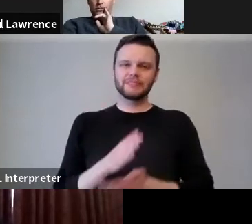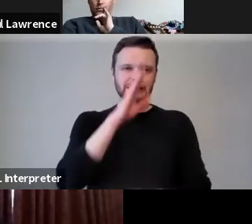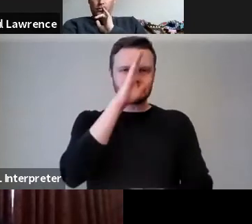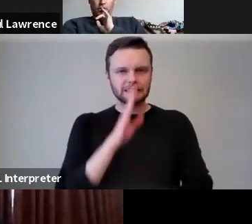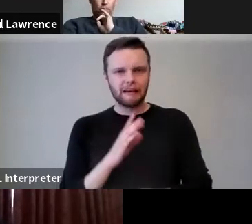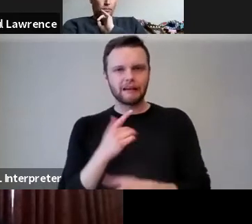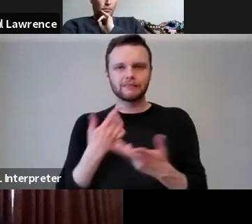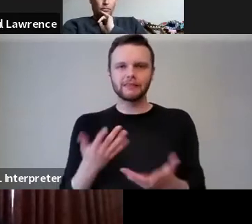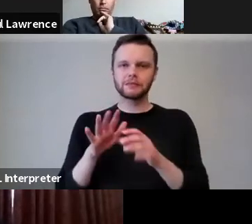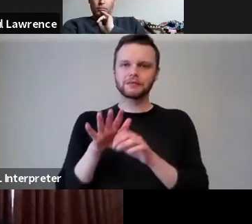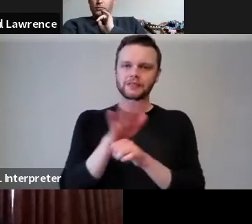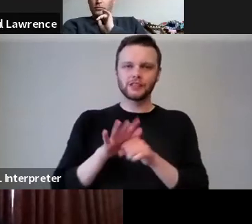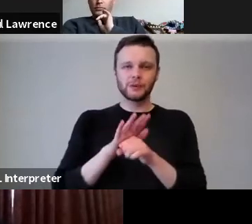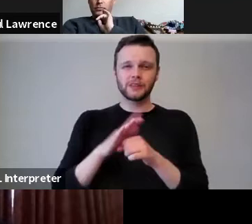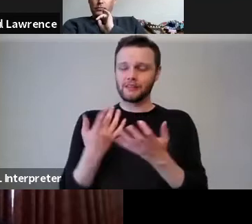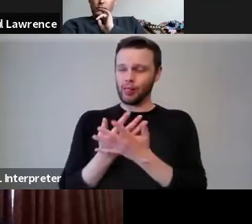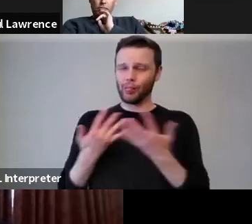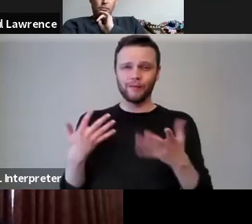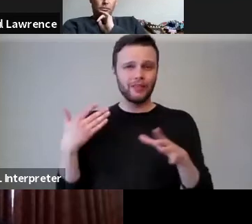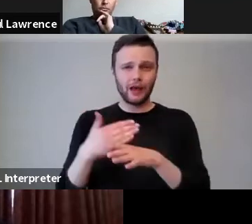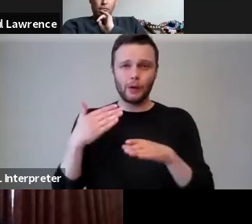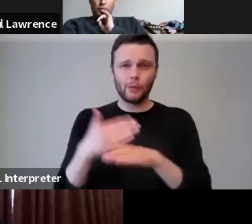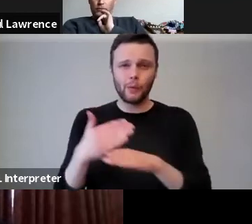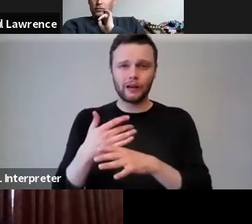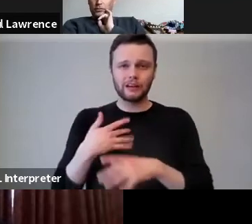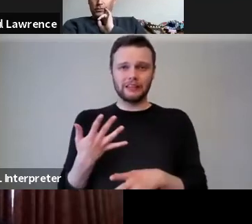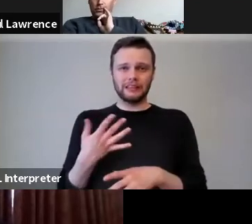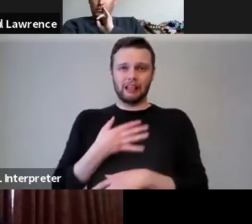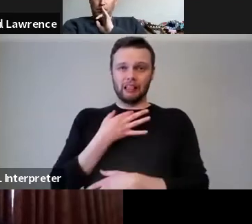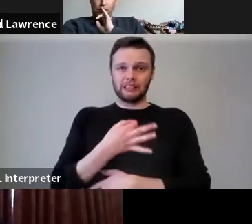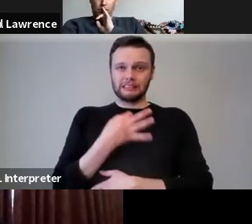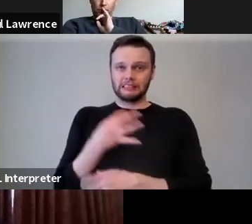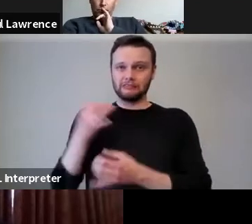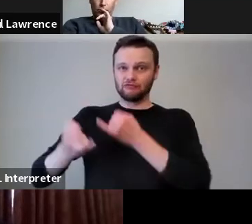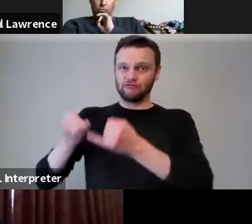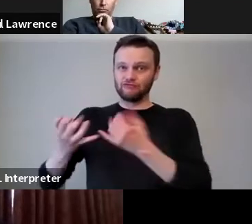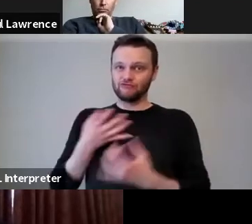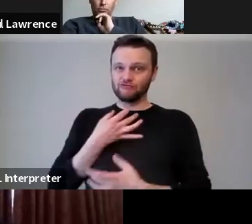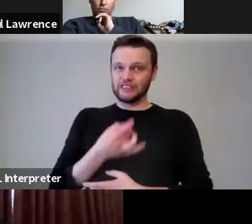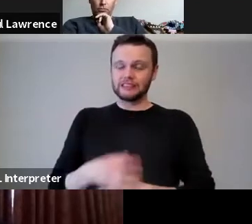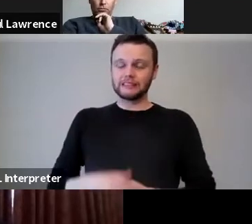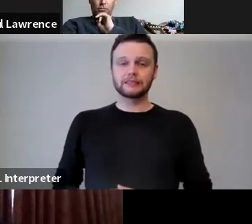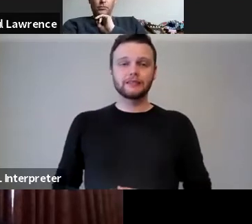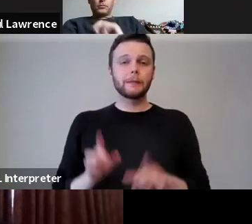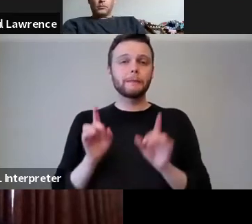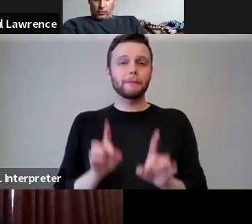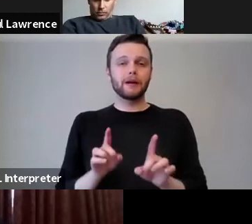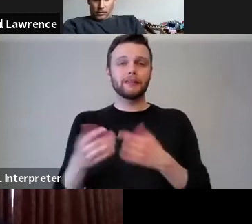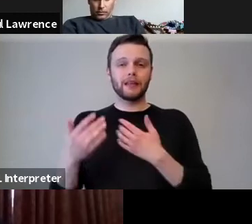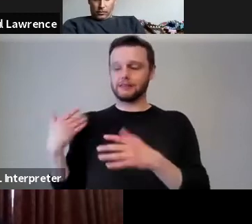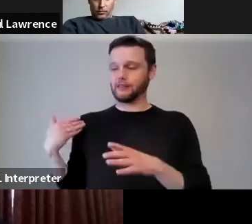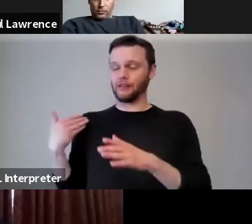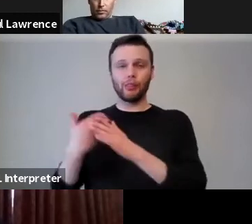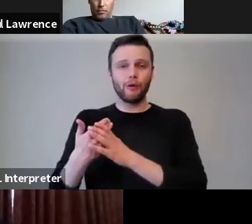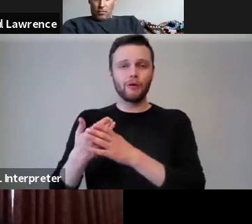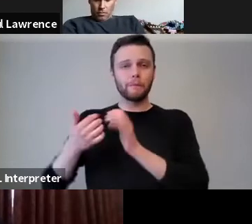situation where a lot of that work is under threat. However, that is where that long track record of